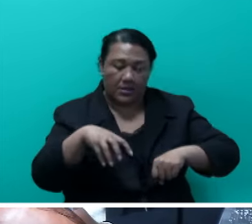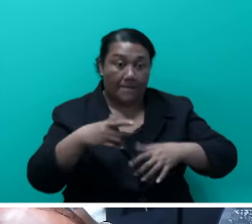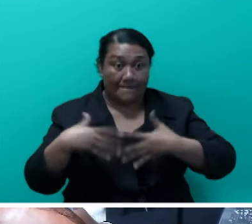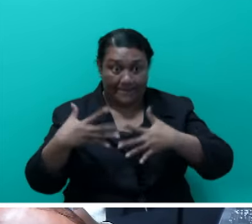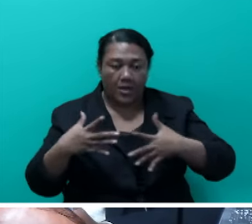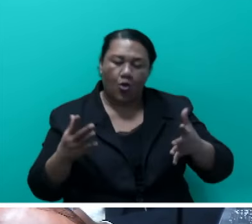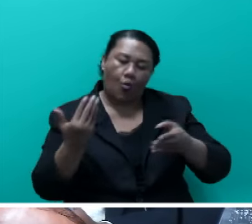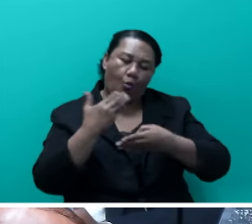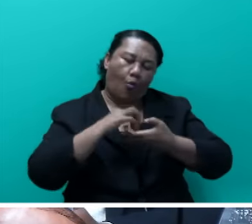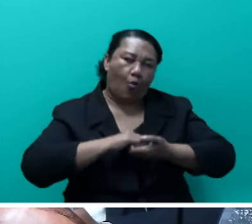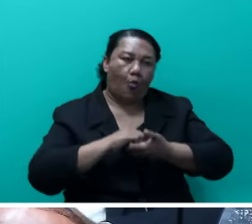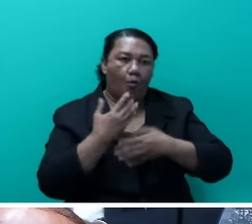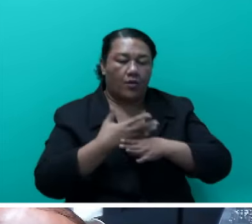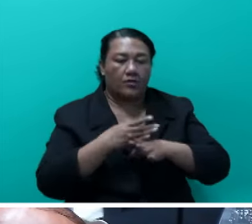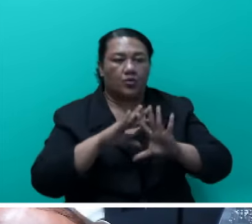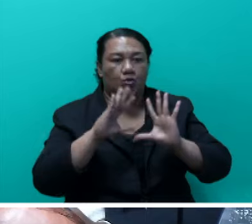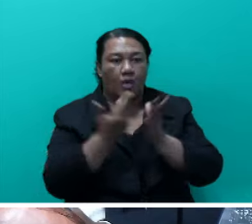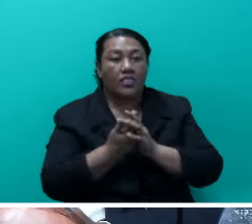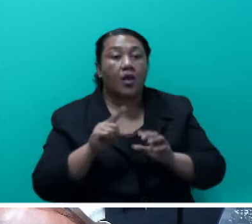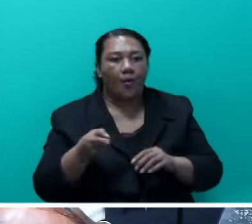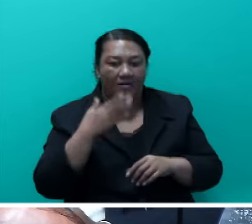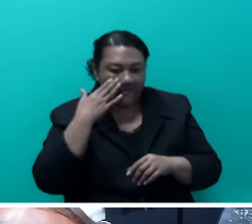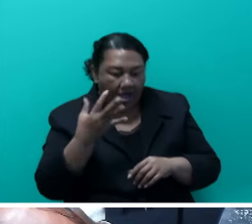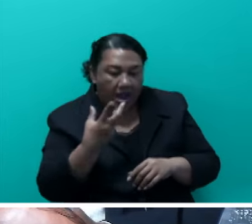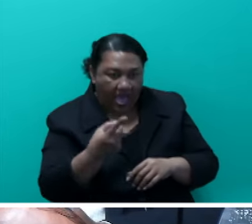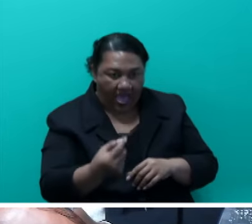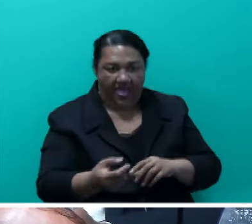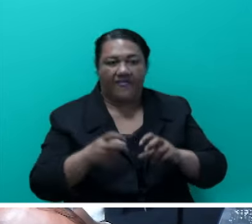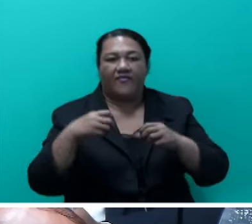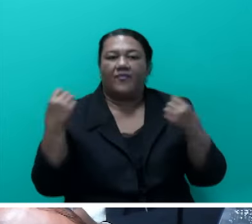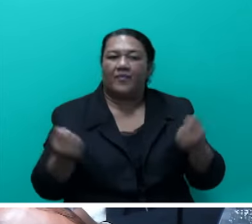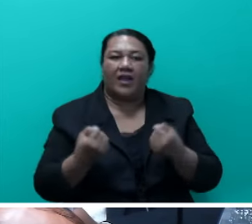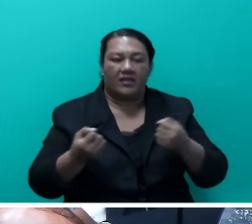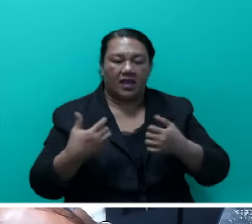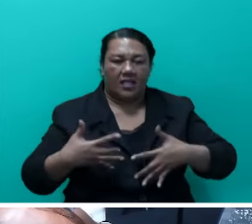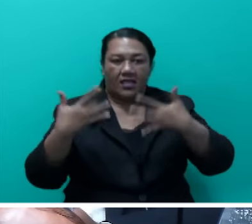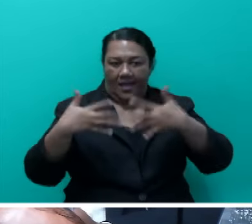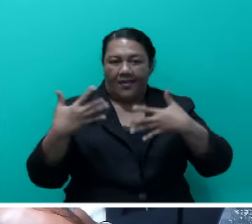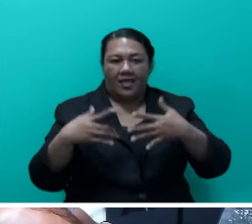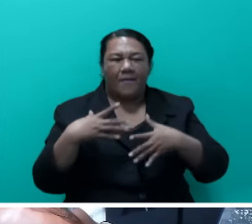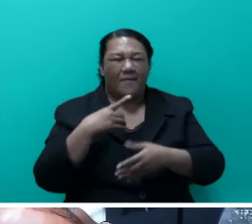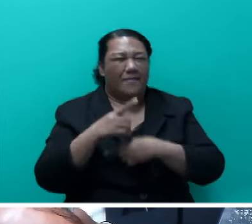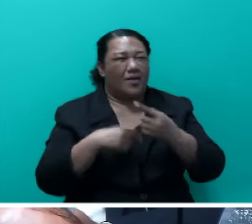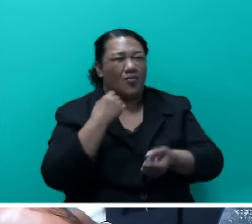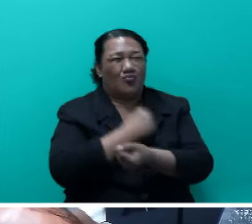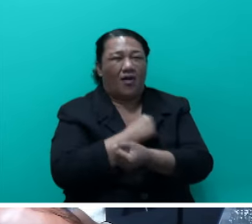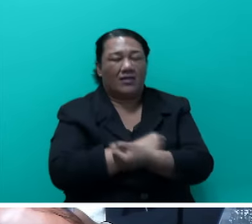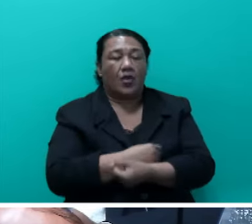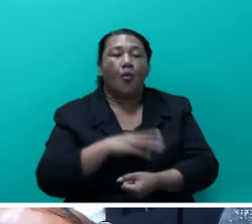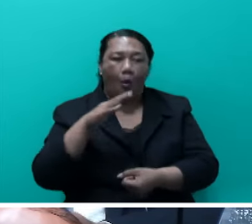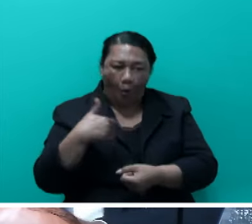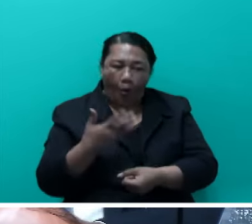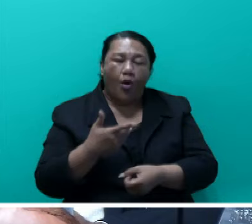And that way we are able to work better. But we are always talking about our children and the youth